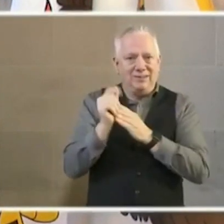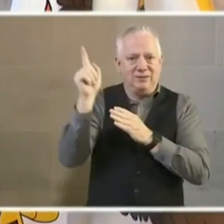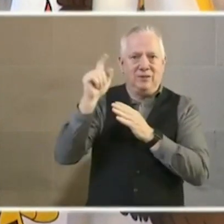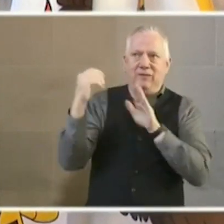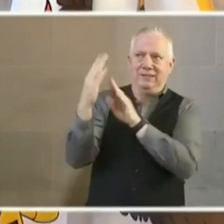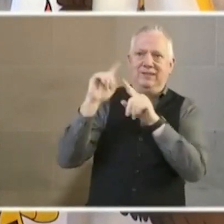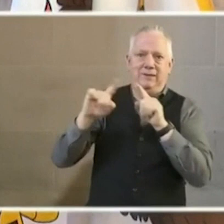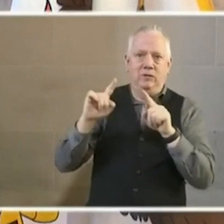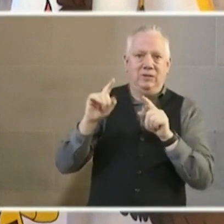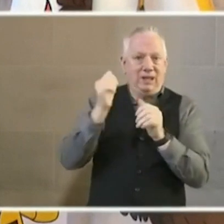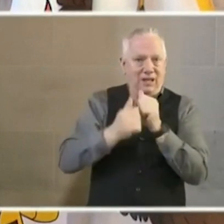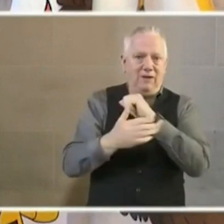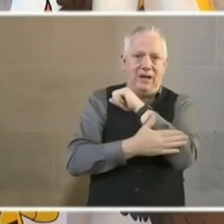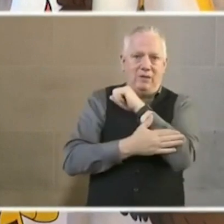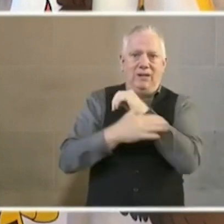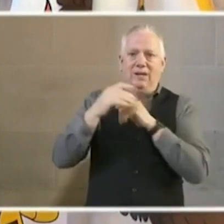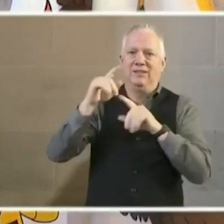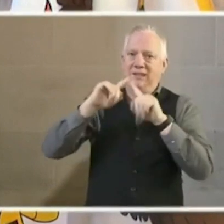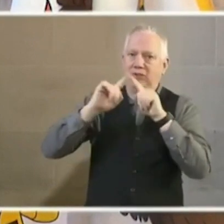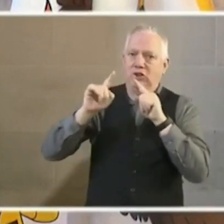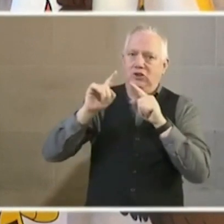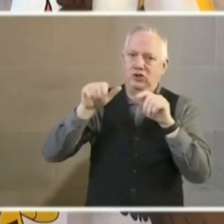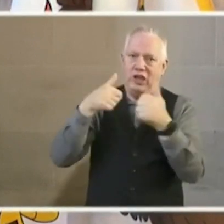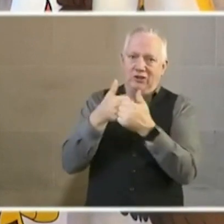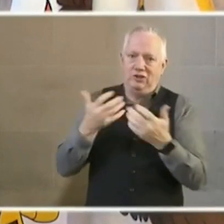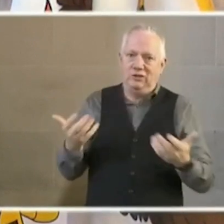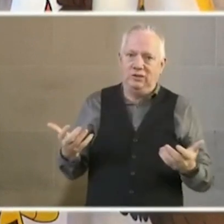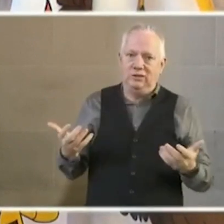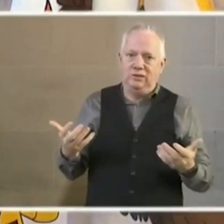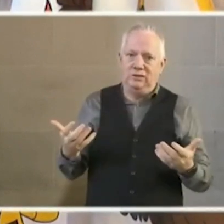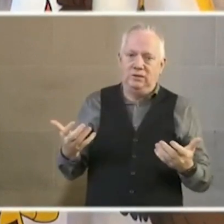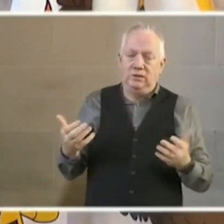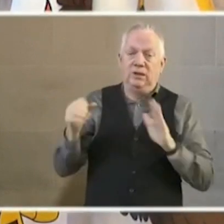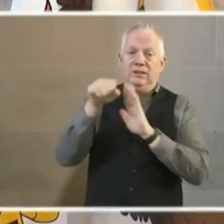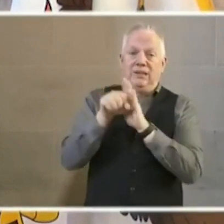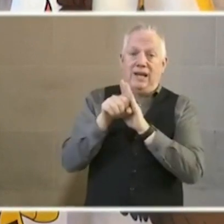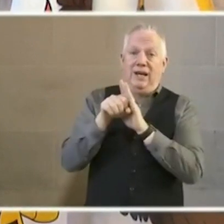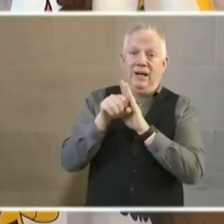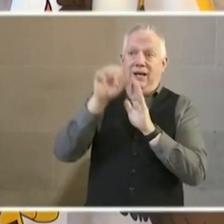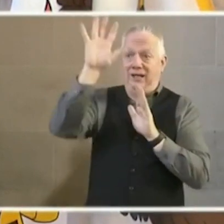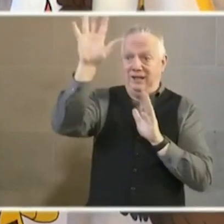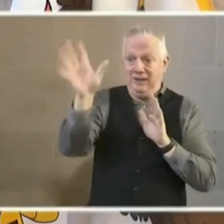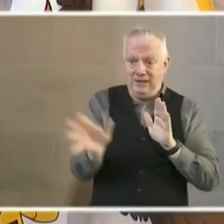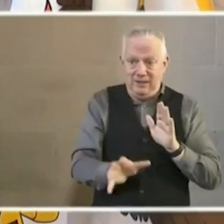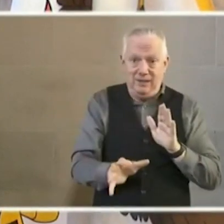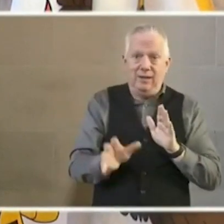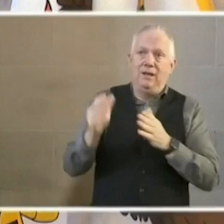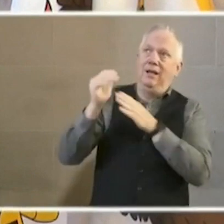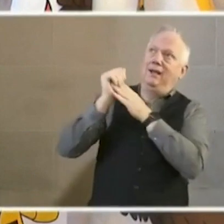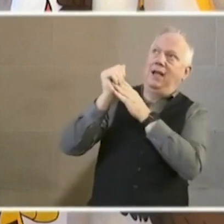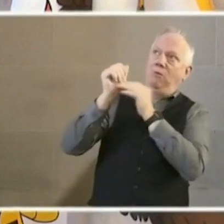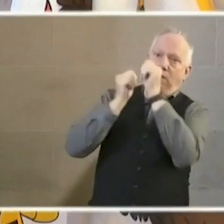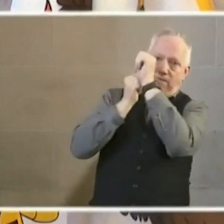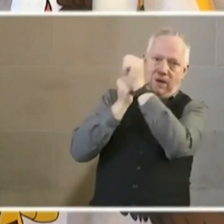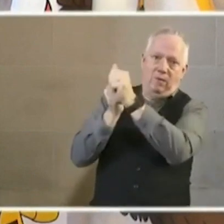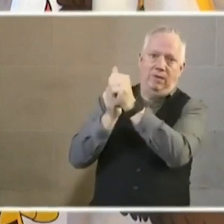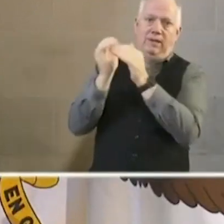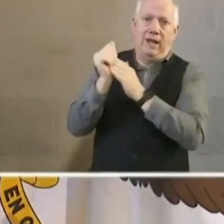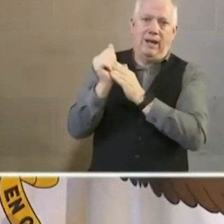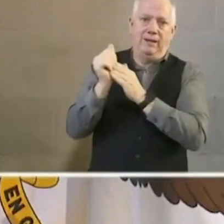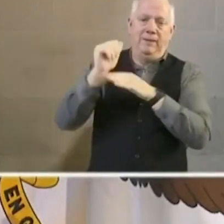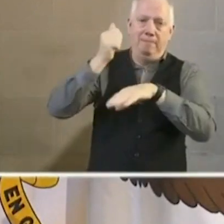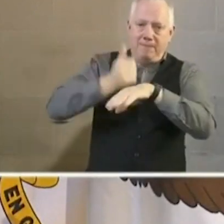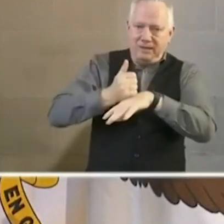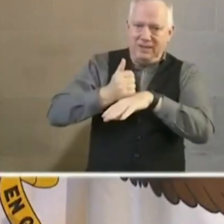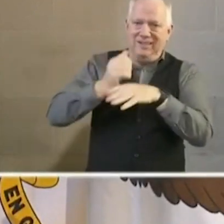facing different – every county has different challenges. And so the state has provided us a guide, and we are following that guide based